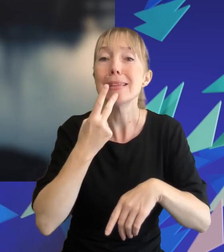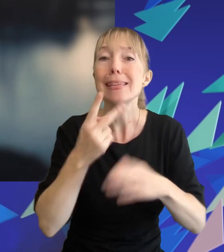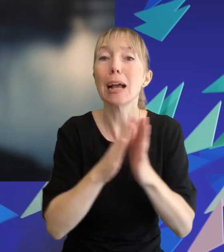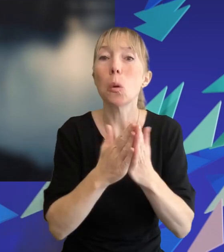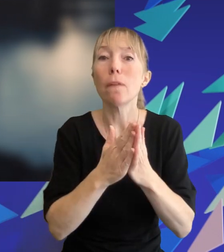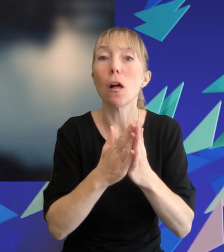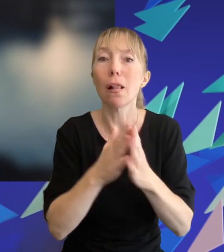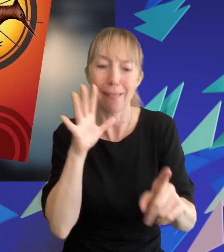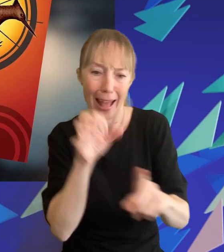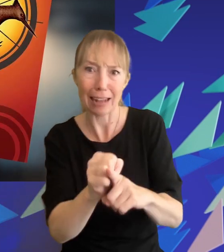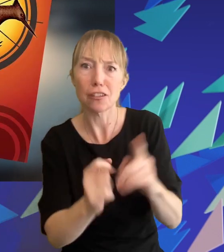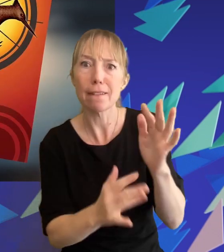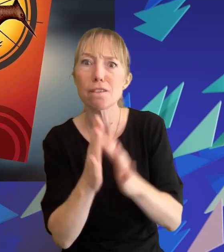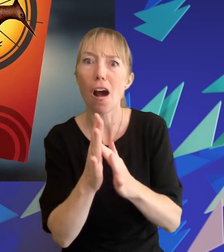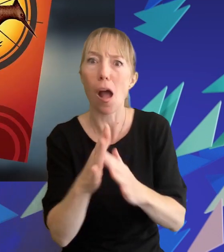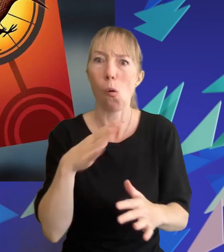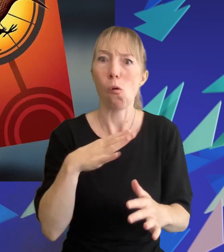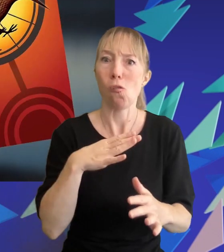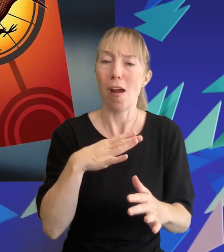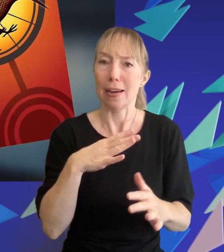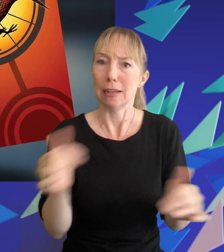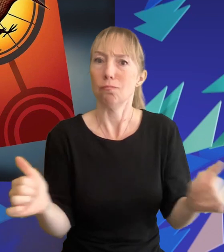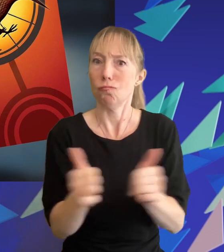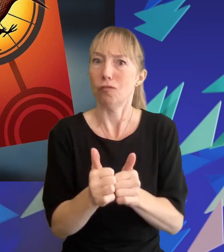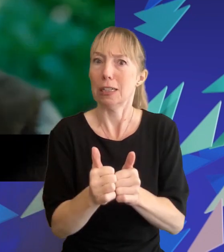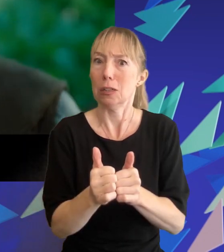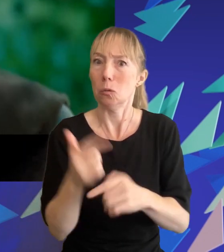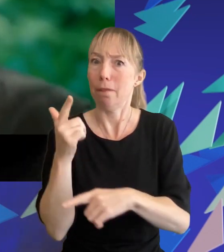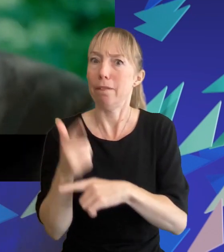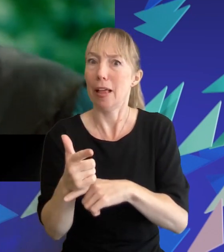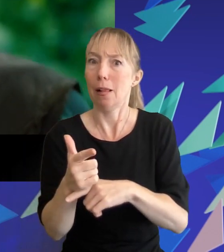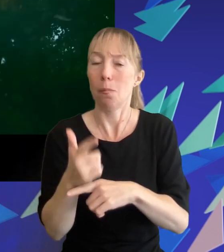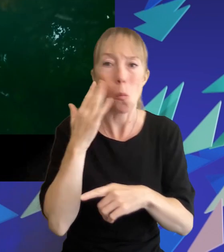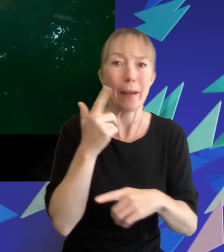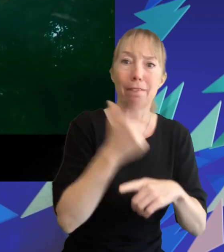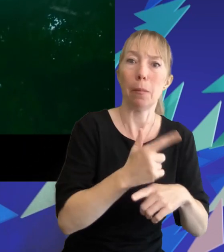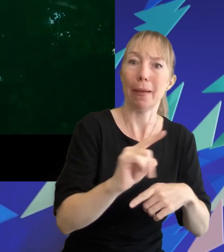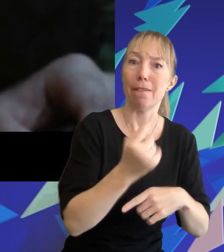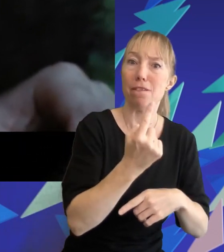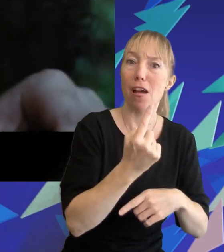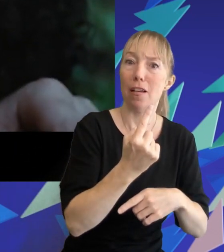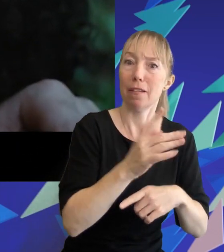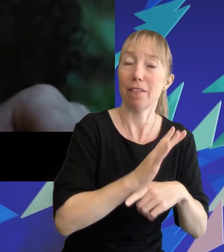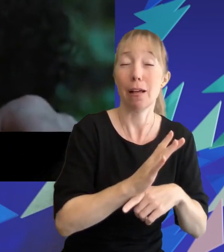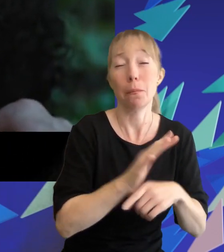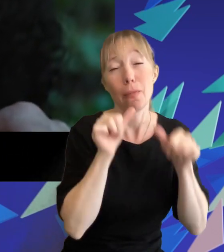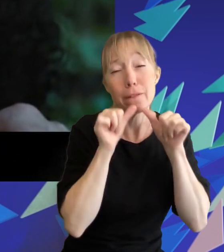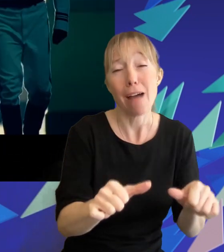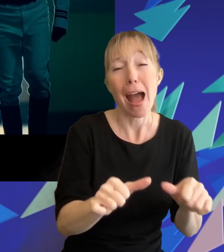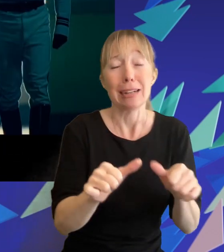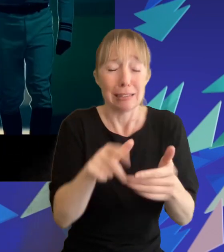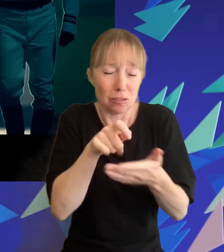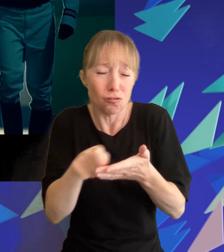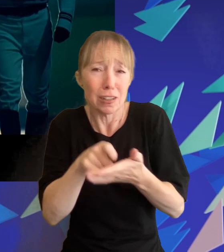had already been greenlit for an adaptation whilst filming the first fans and critics praised the film for its acting